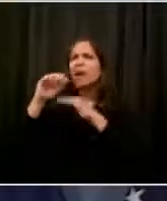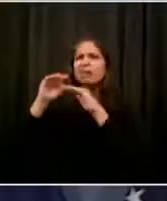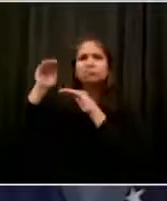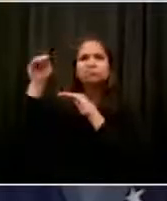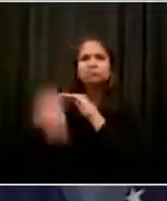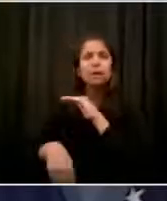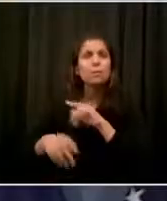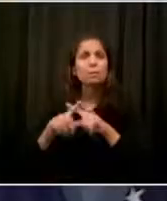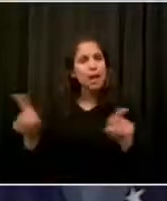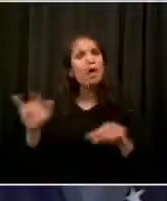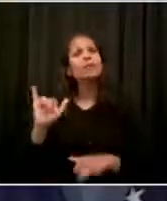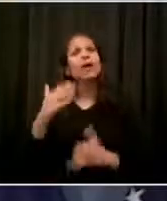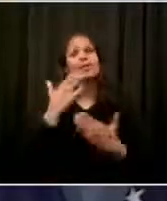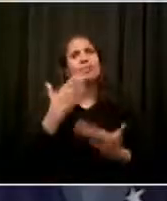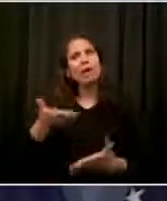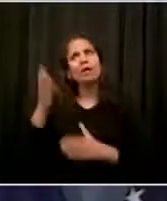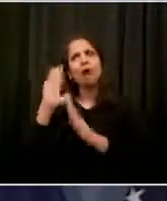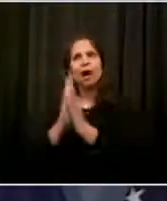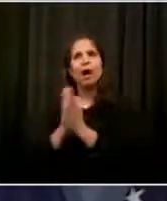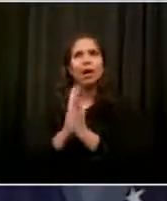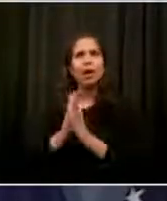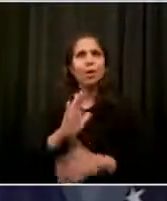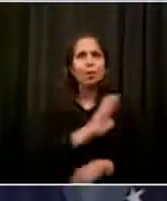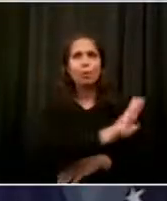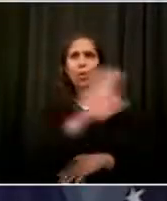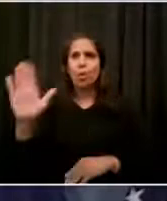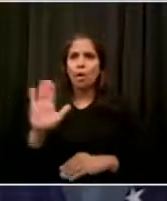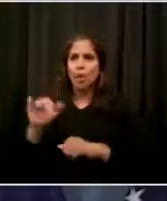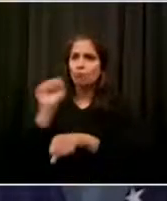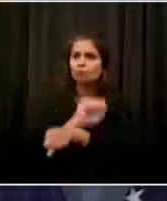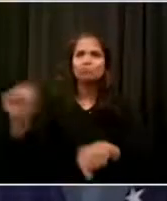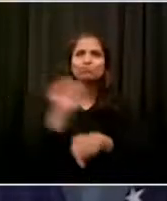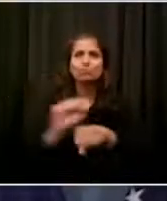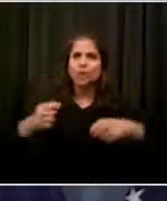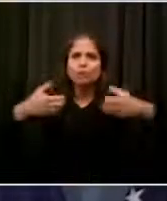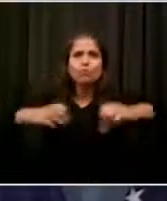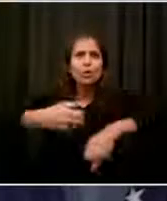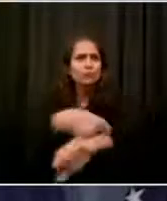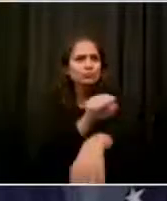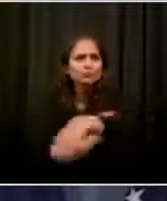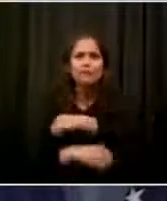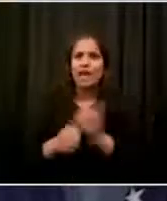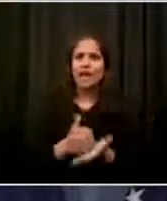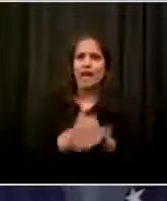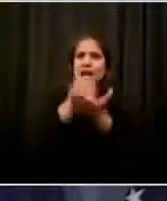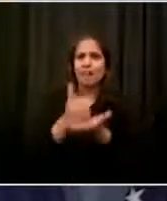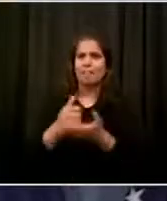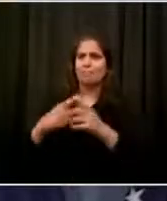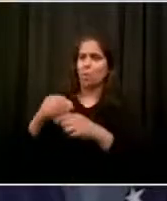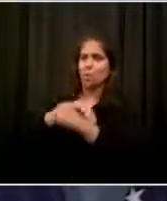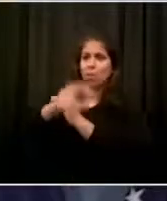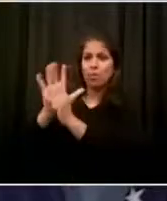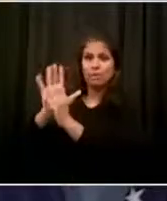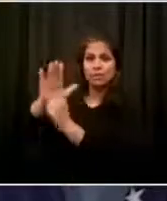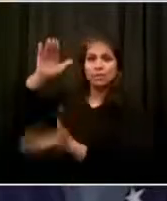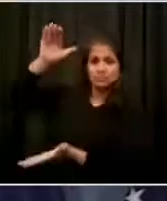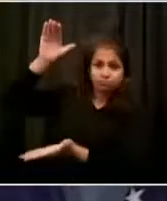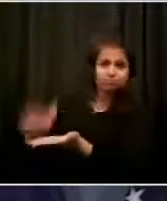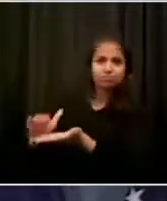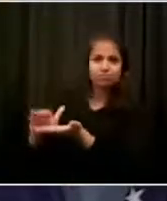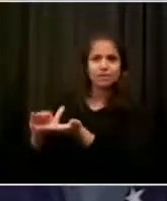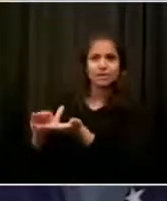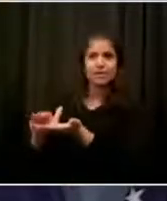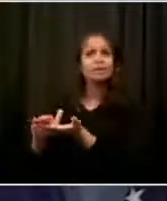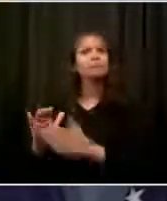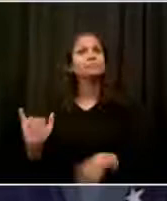If we can do that, then we're having a real conversation about beaches for sure. If we can do that, there may even be a way to